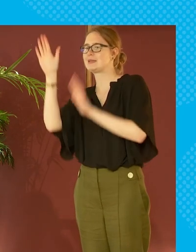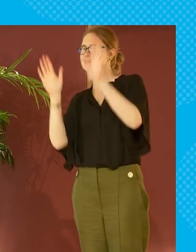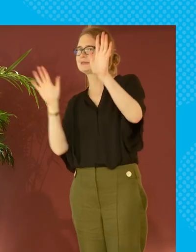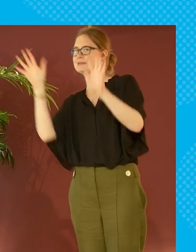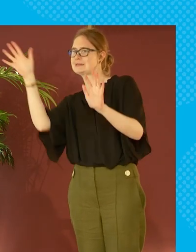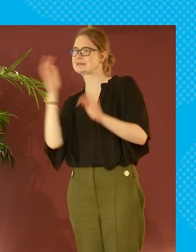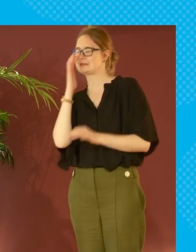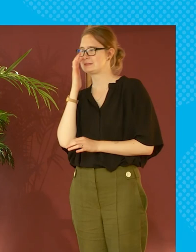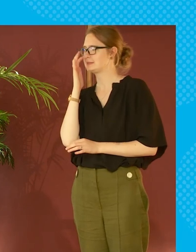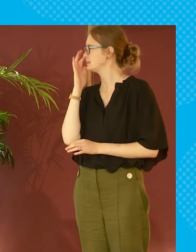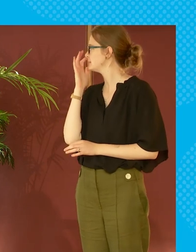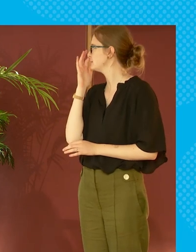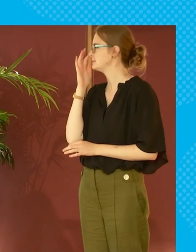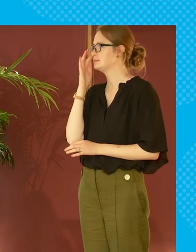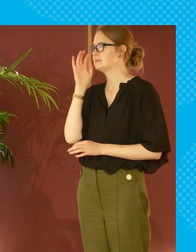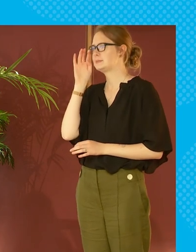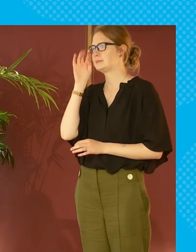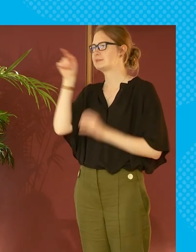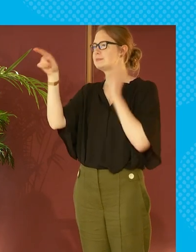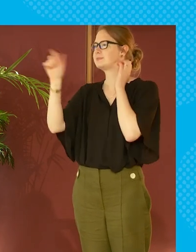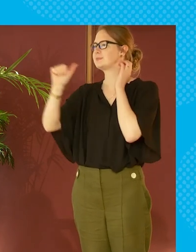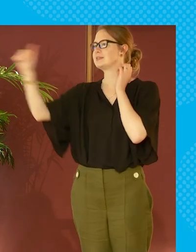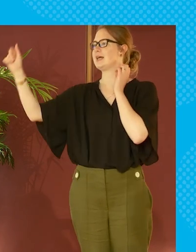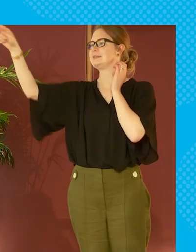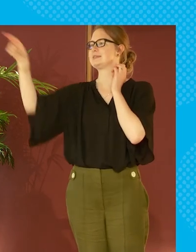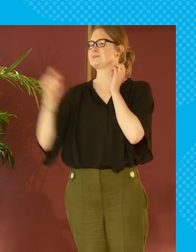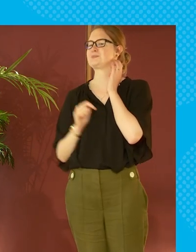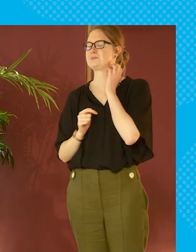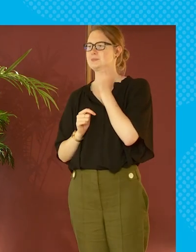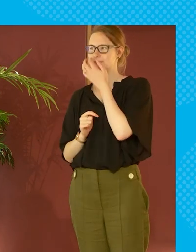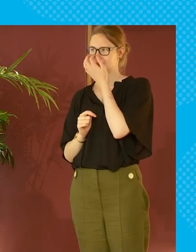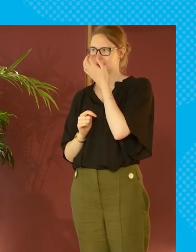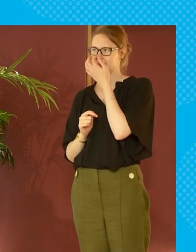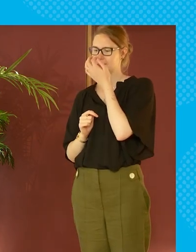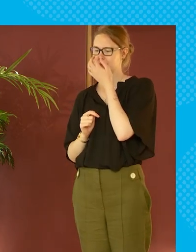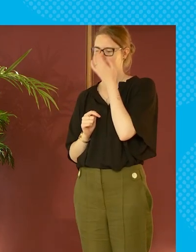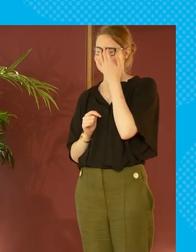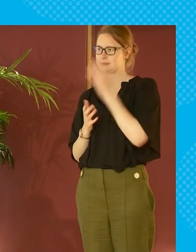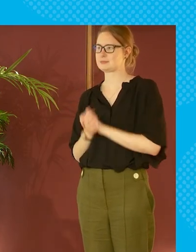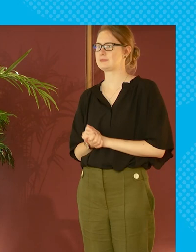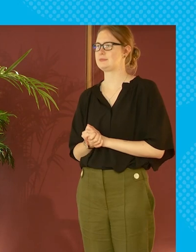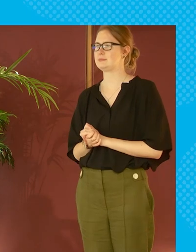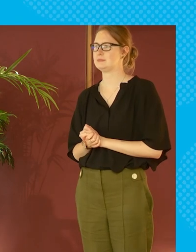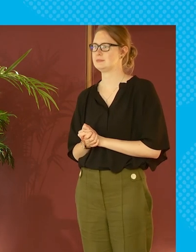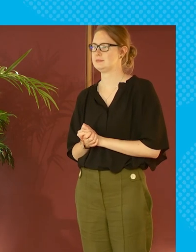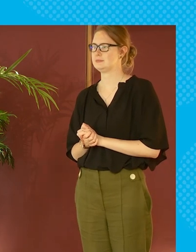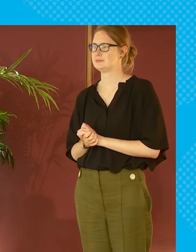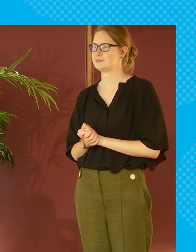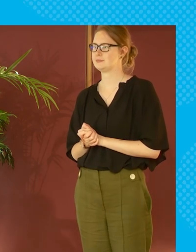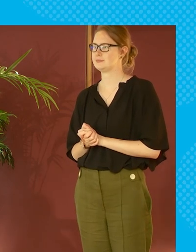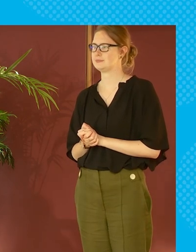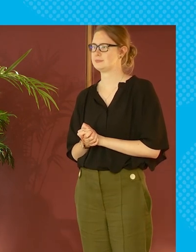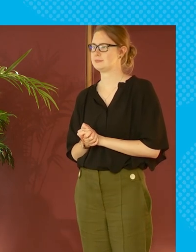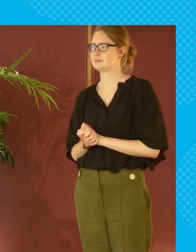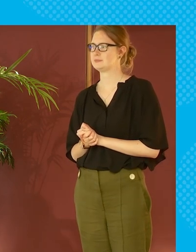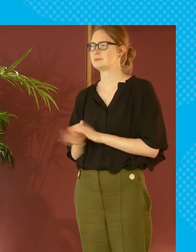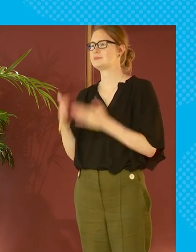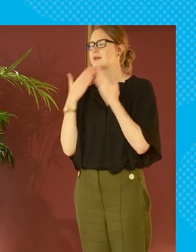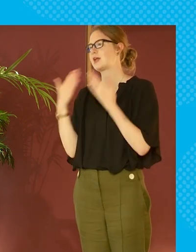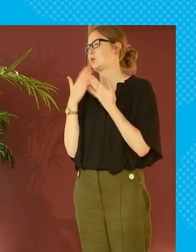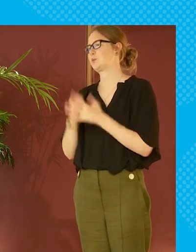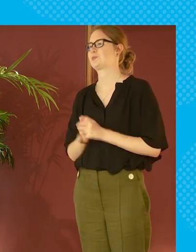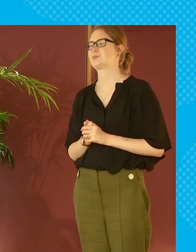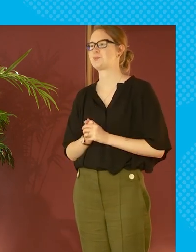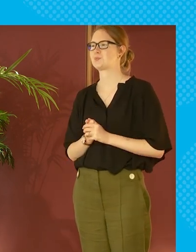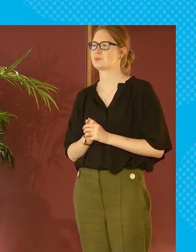couple